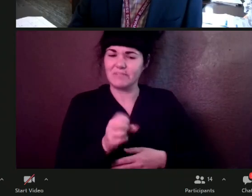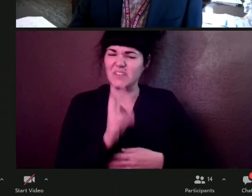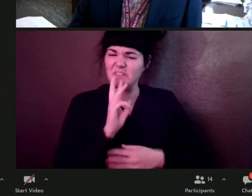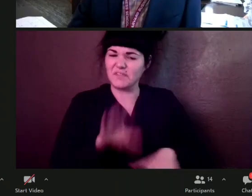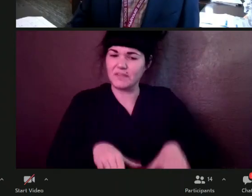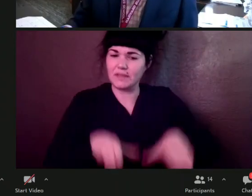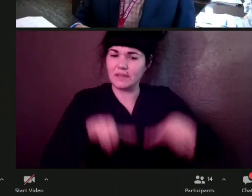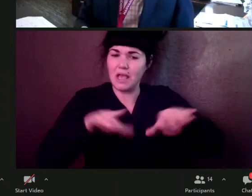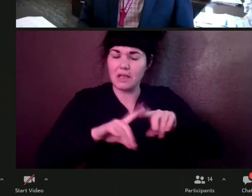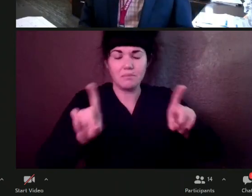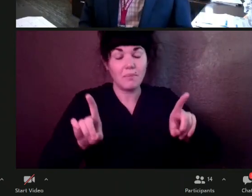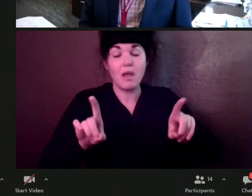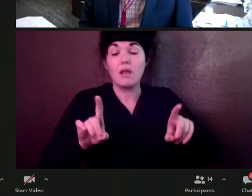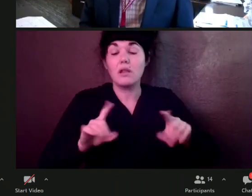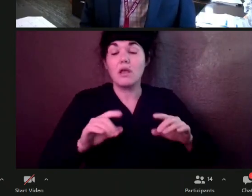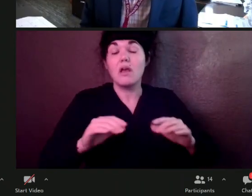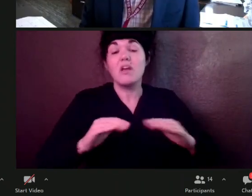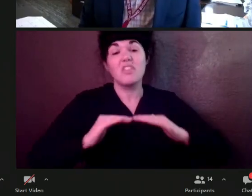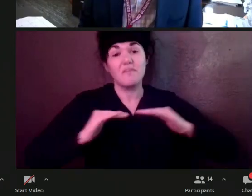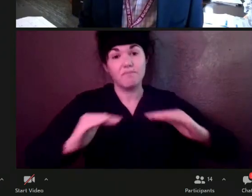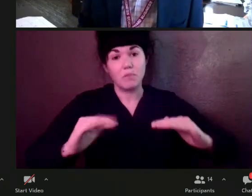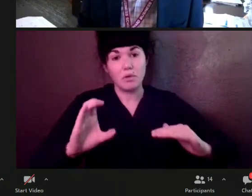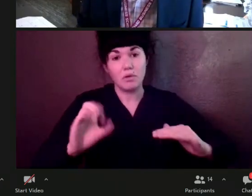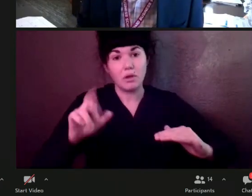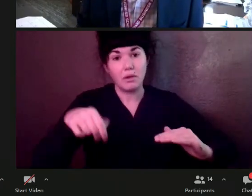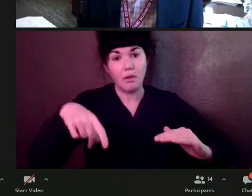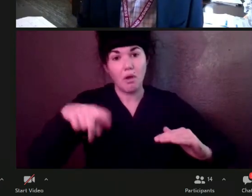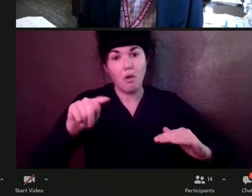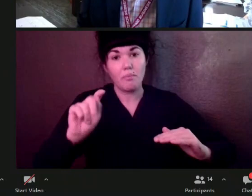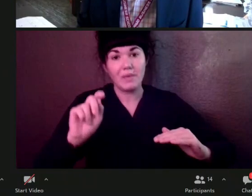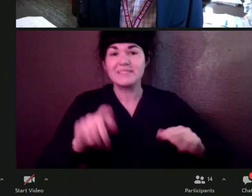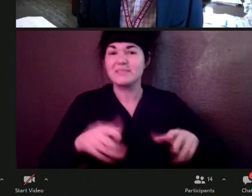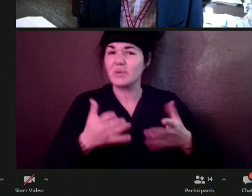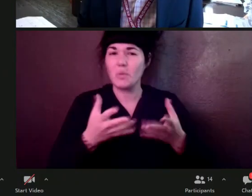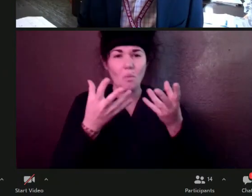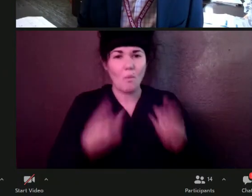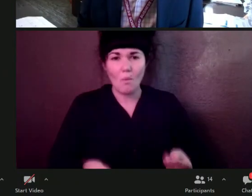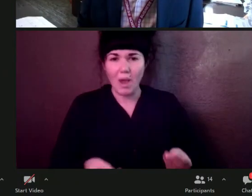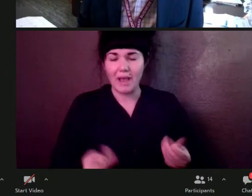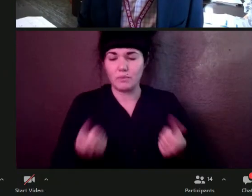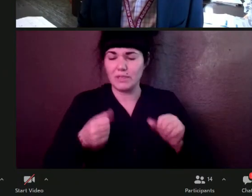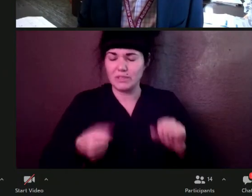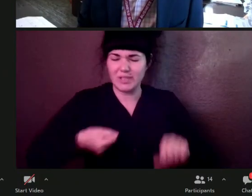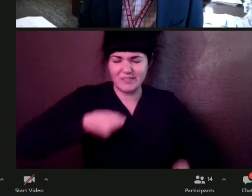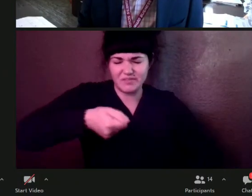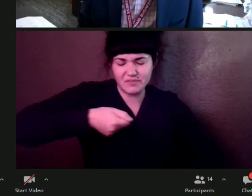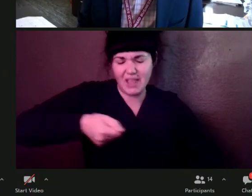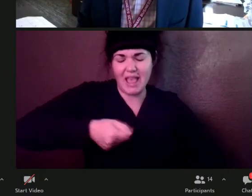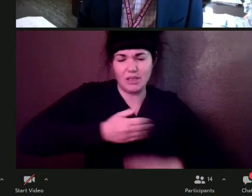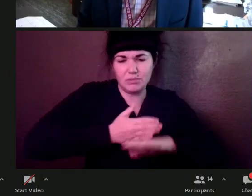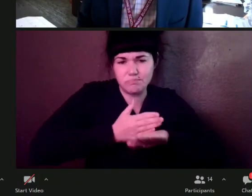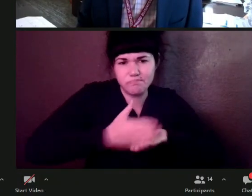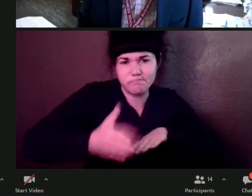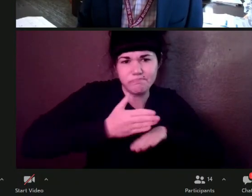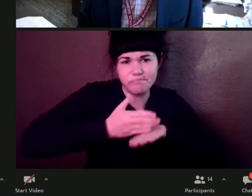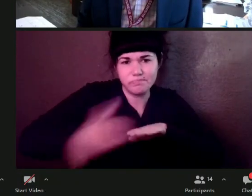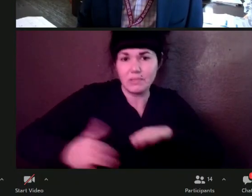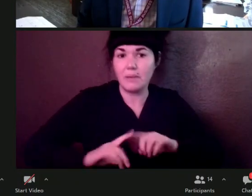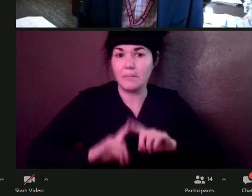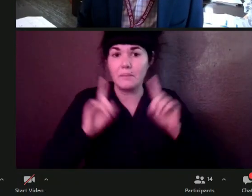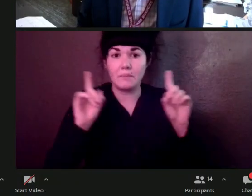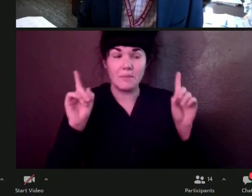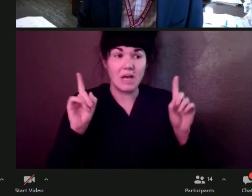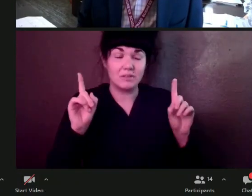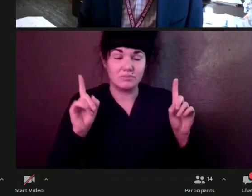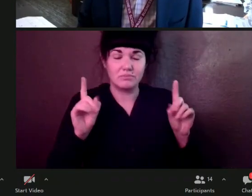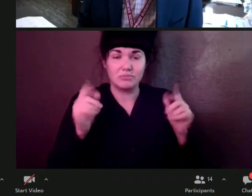vacuum it up and we tried to figure out how we can salvage things. And within maybe just one or two days, I